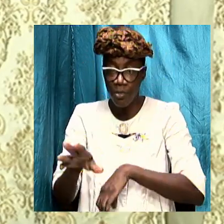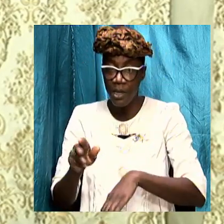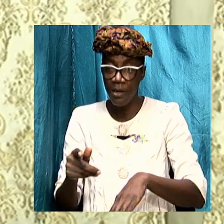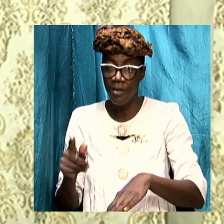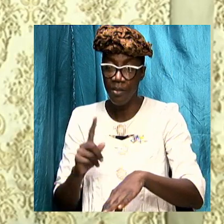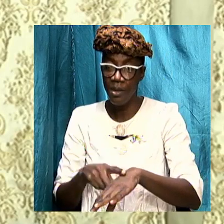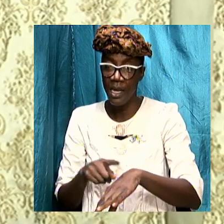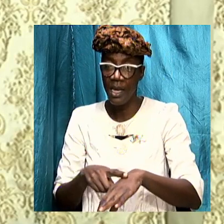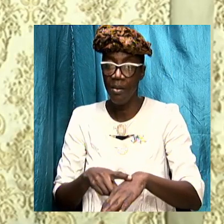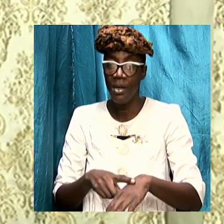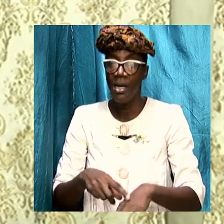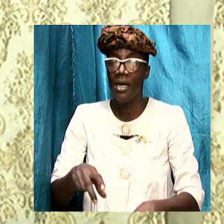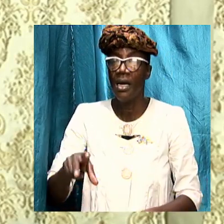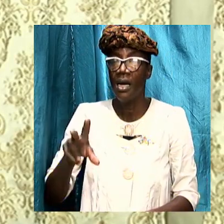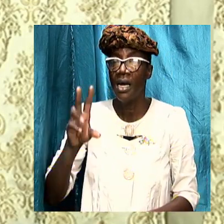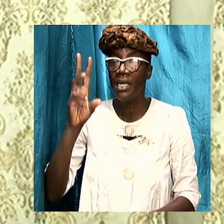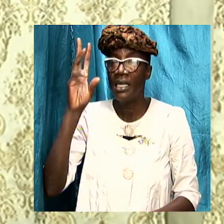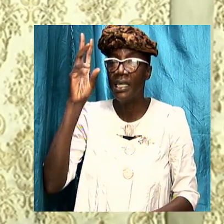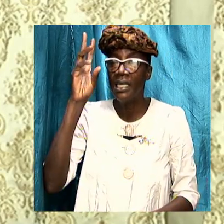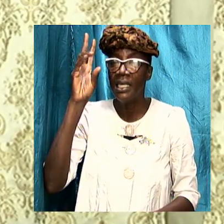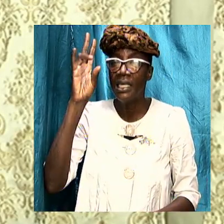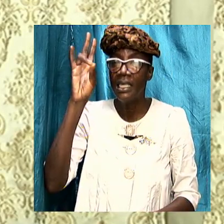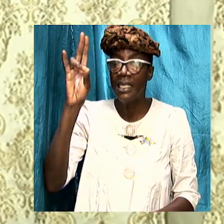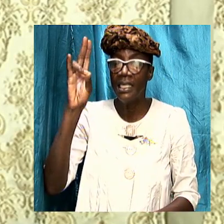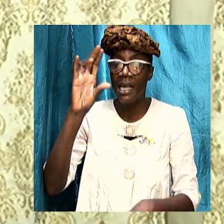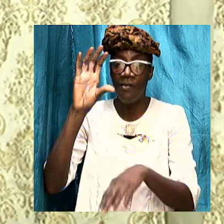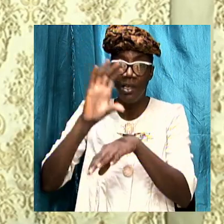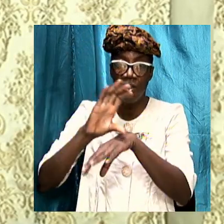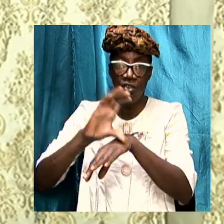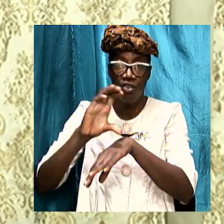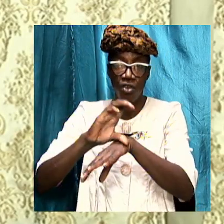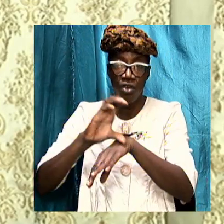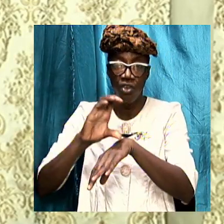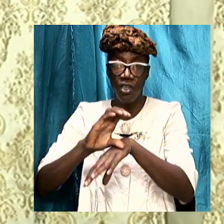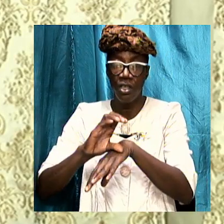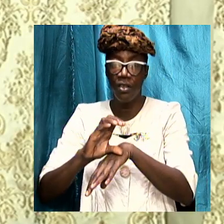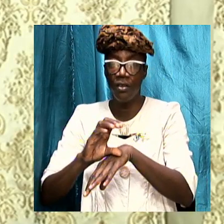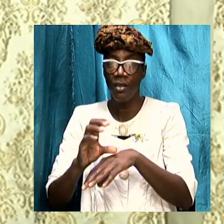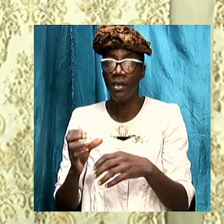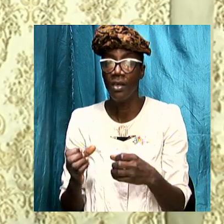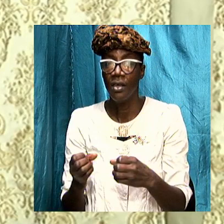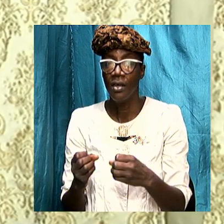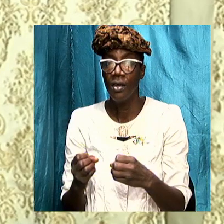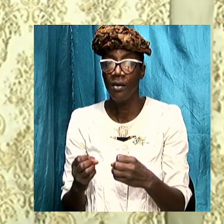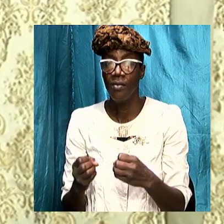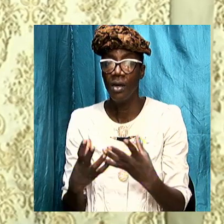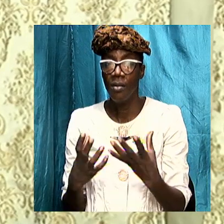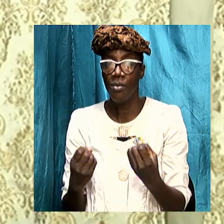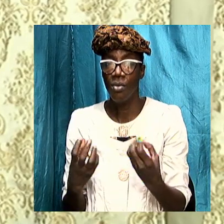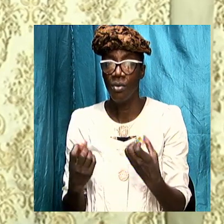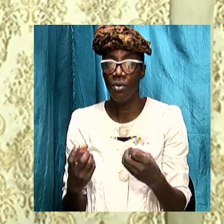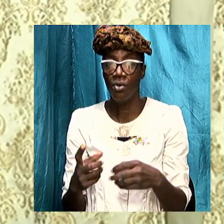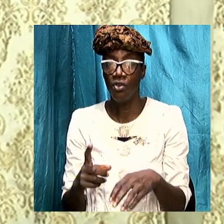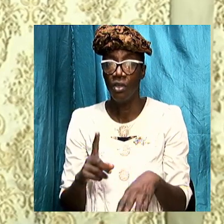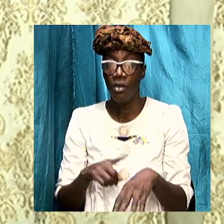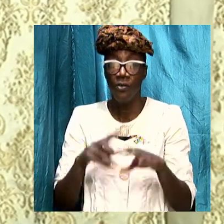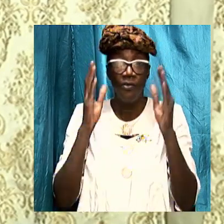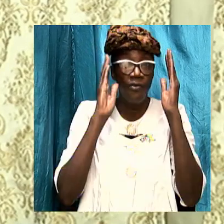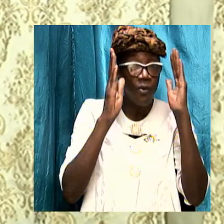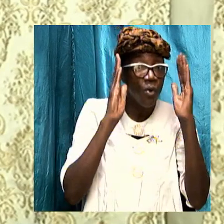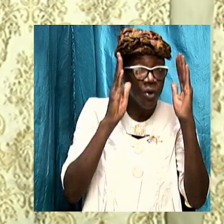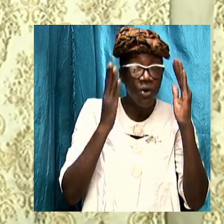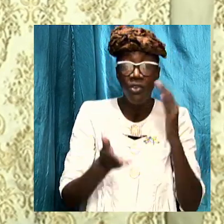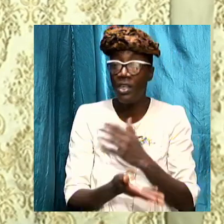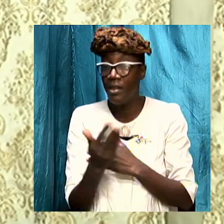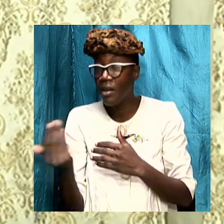on the seven churches that is going to be where quite a bit of my emphasis and focus is other